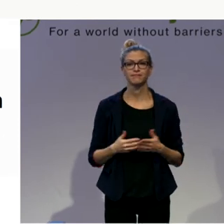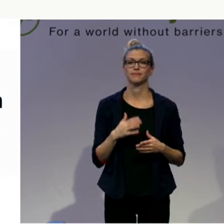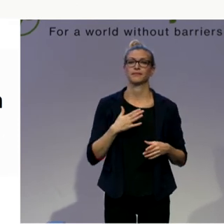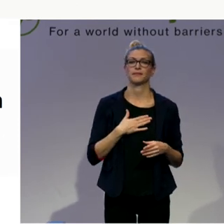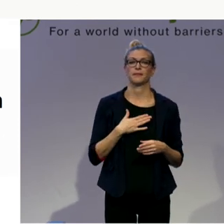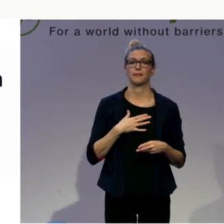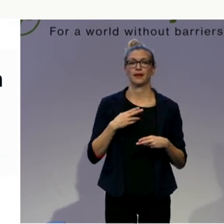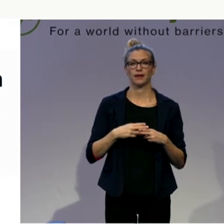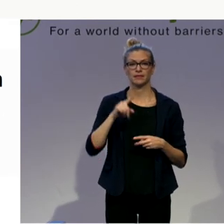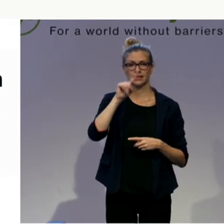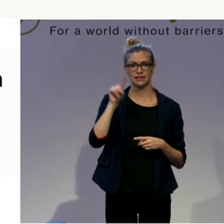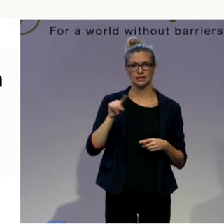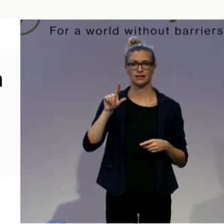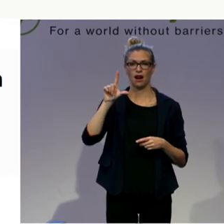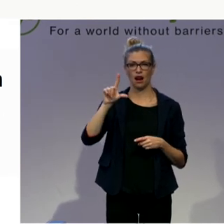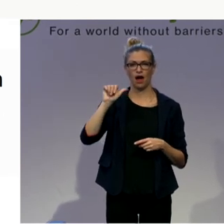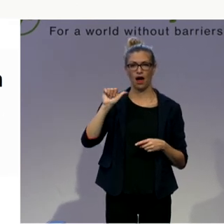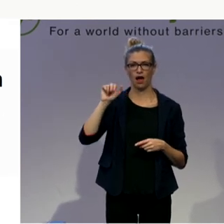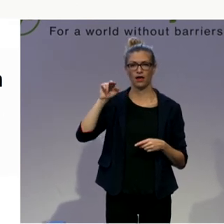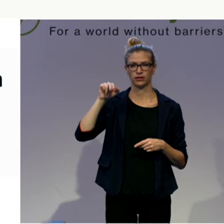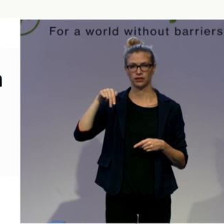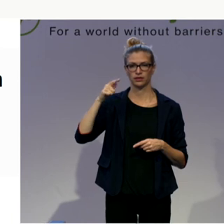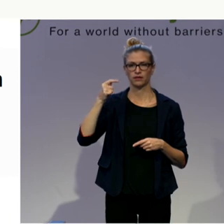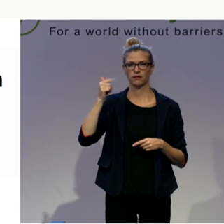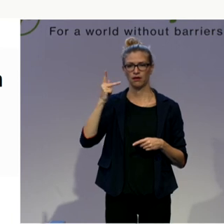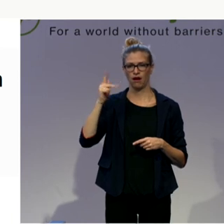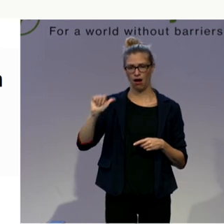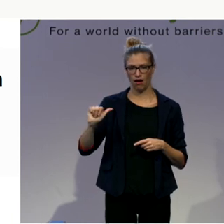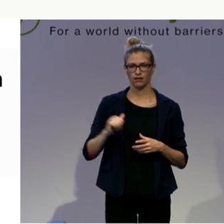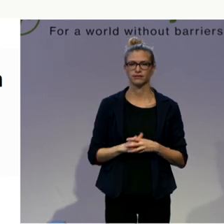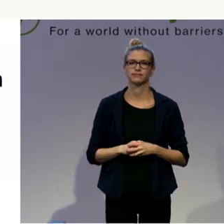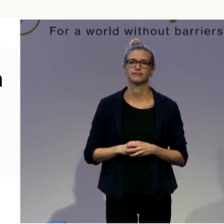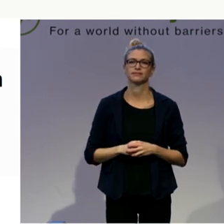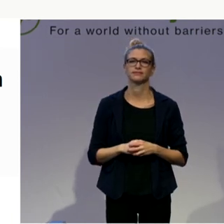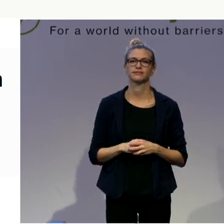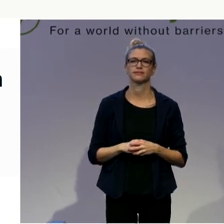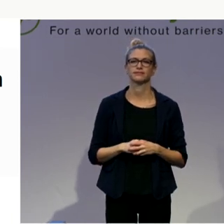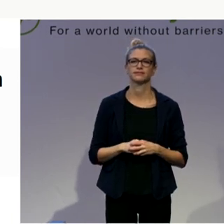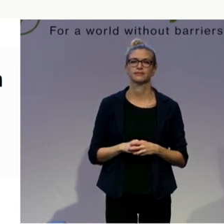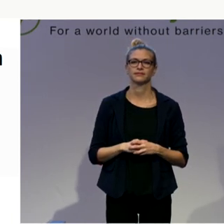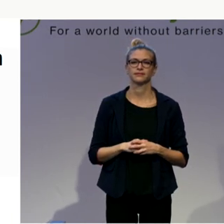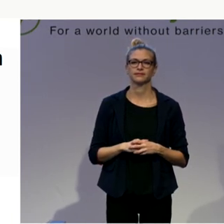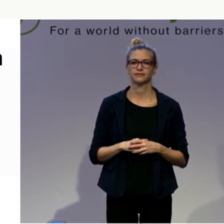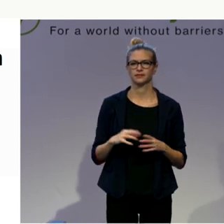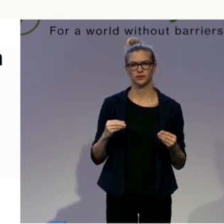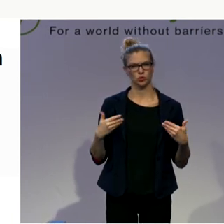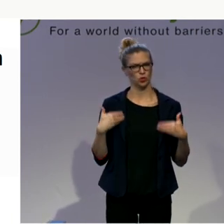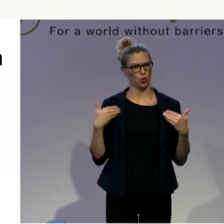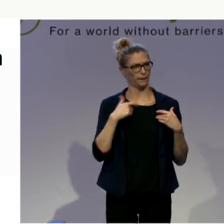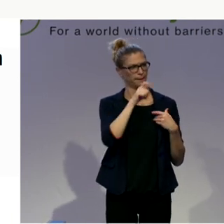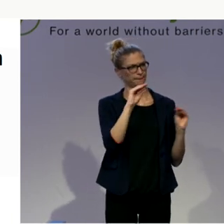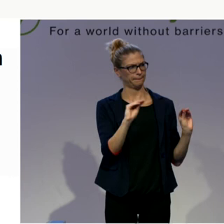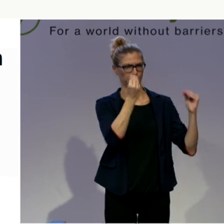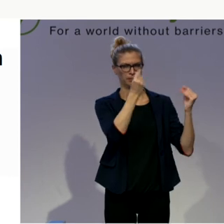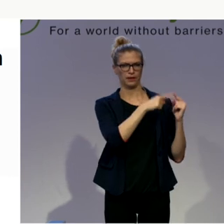love to introduce you our work with our international group of young self-advocates from Moldova, Bulgaria and Czech Republic.